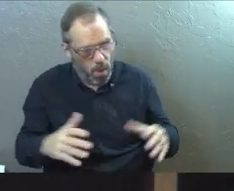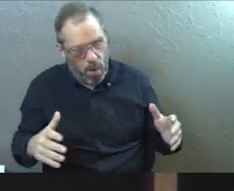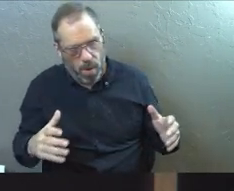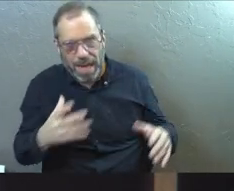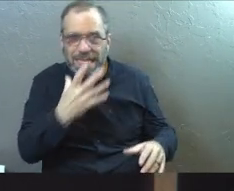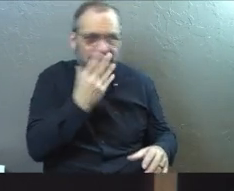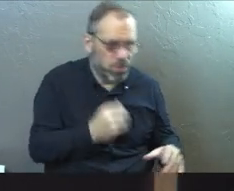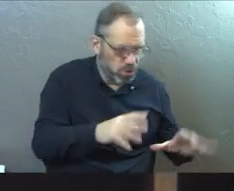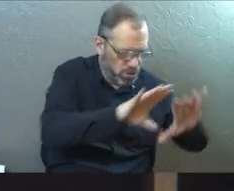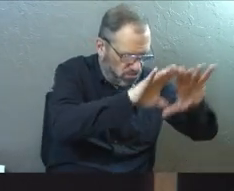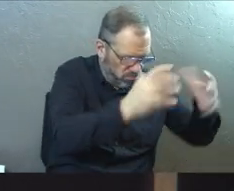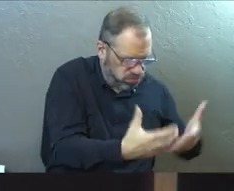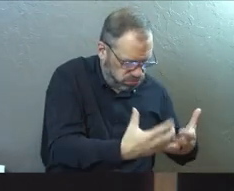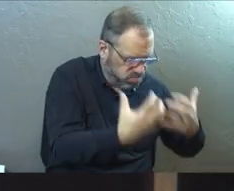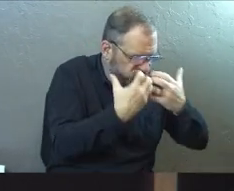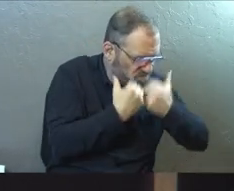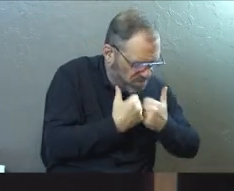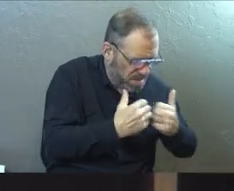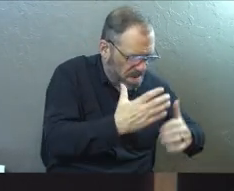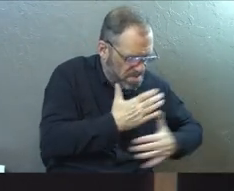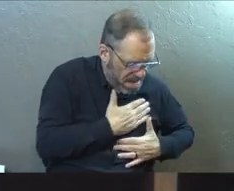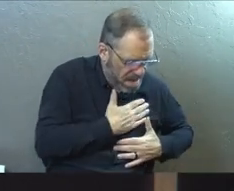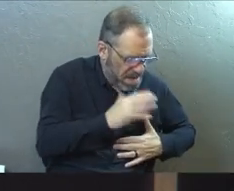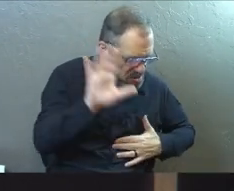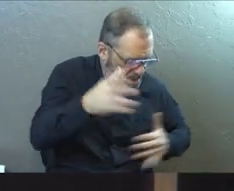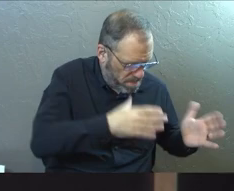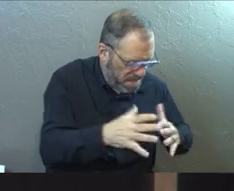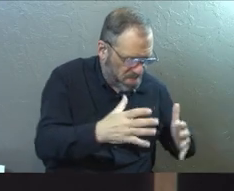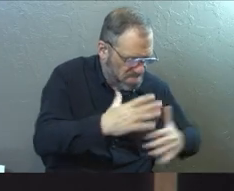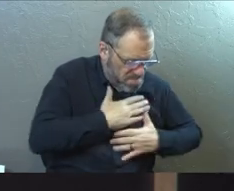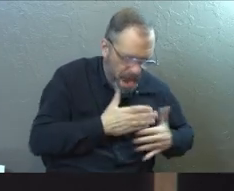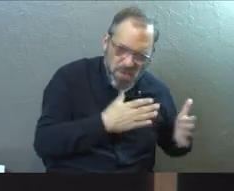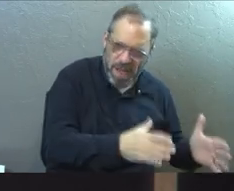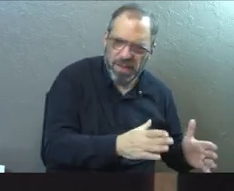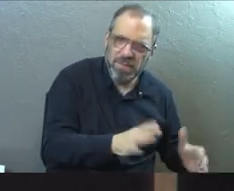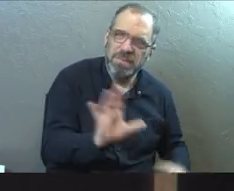the Jewish people taking them to another level that was never your heart, never your intention?